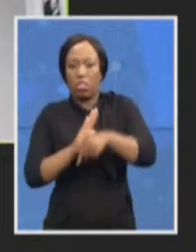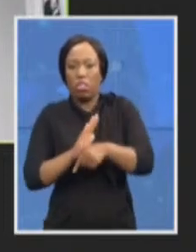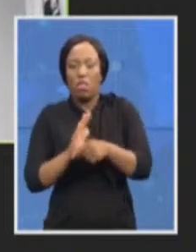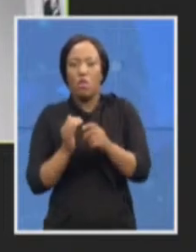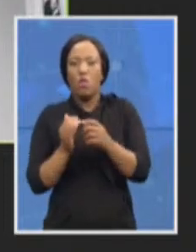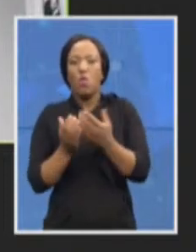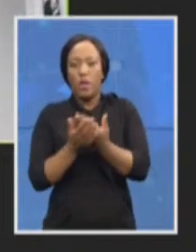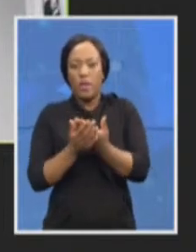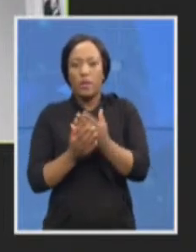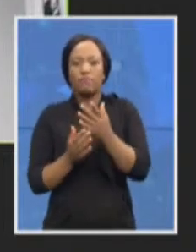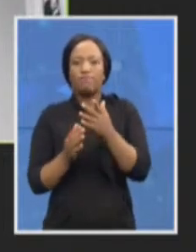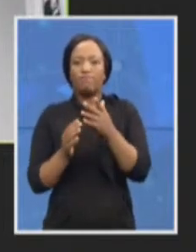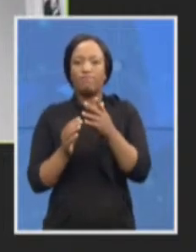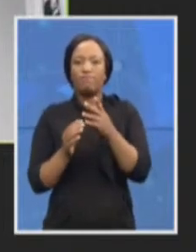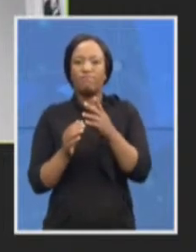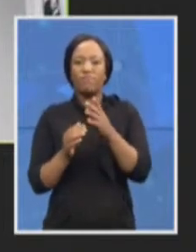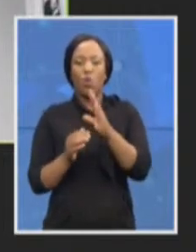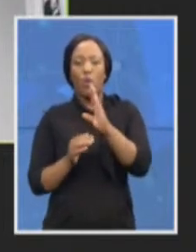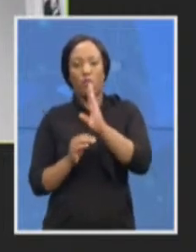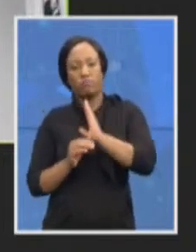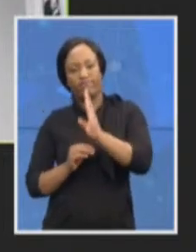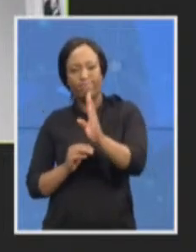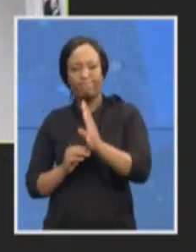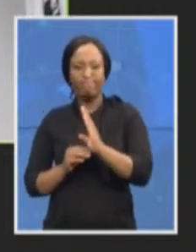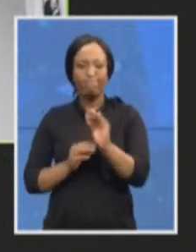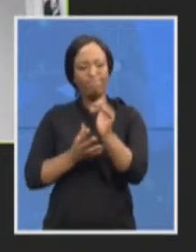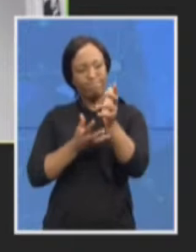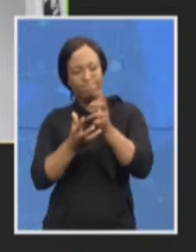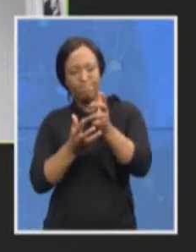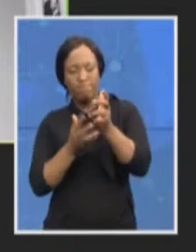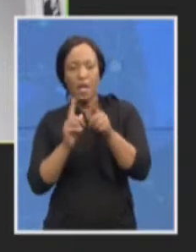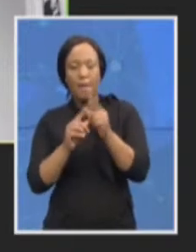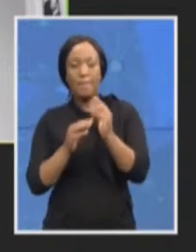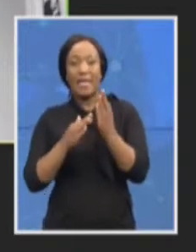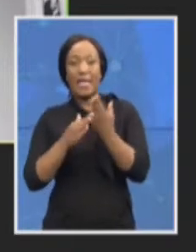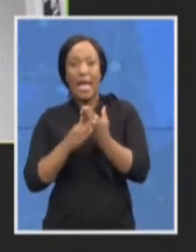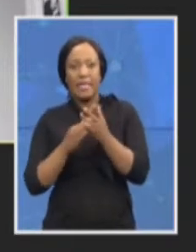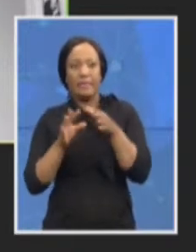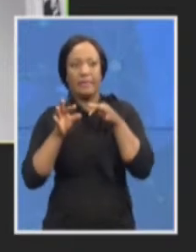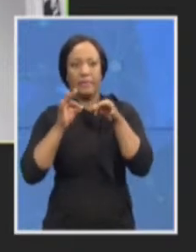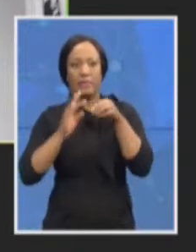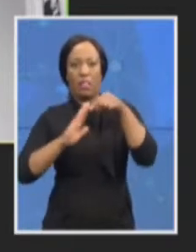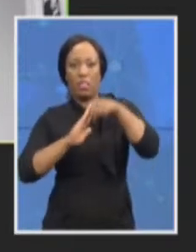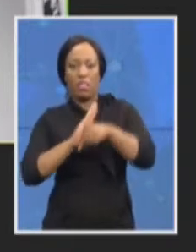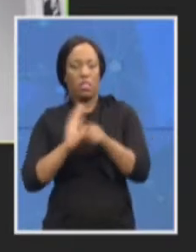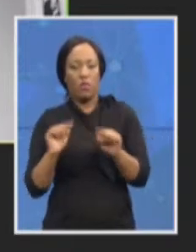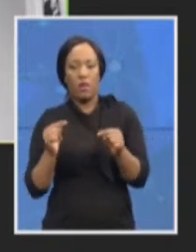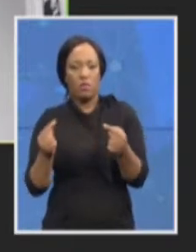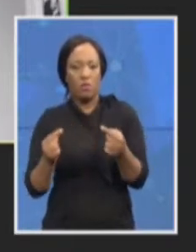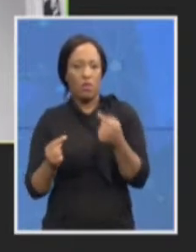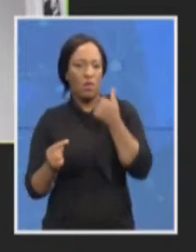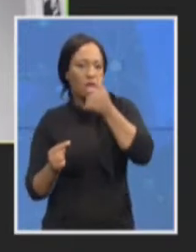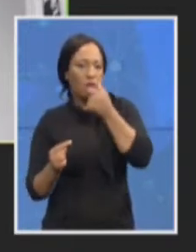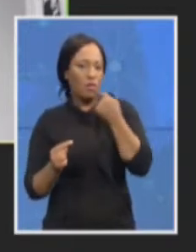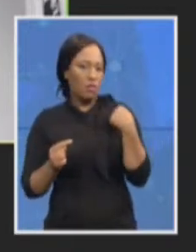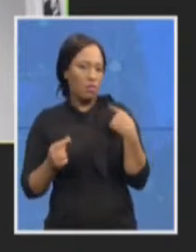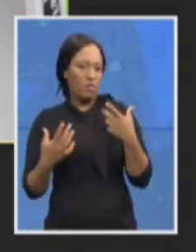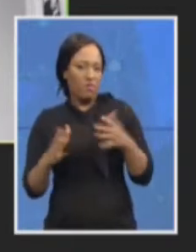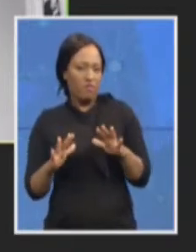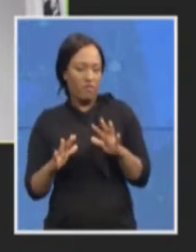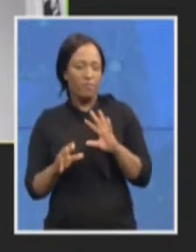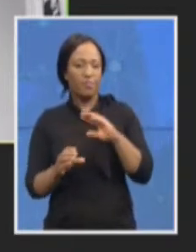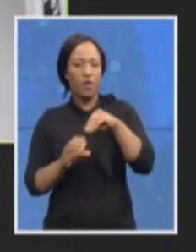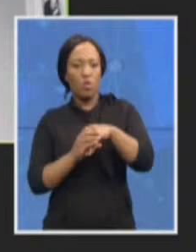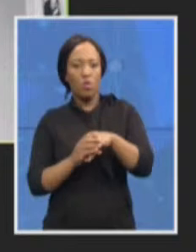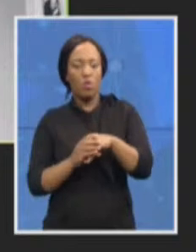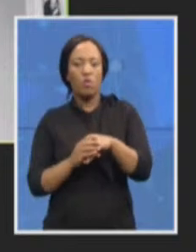about many critical issues, including the recent developments relating to the vacation of office